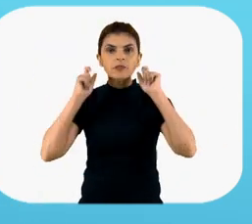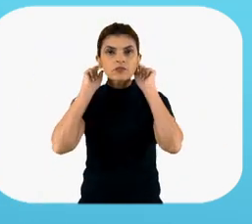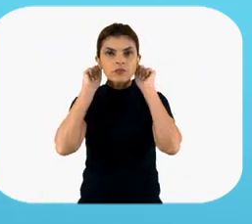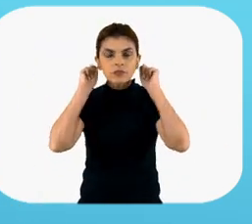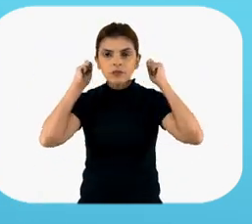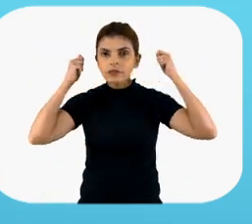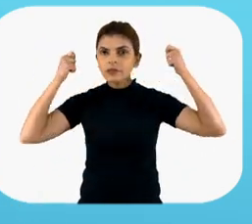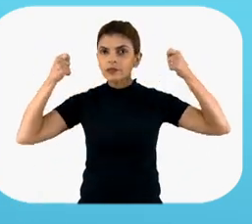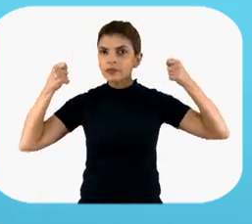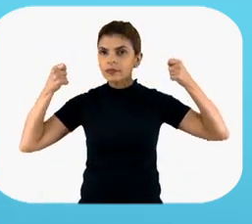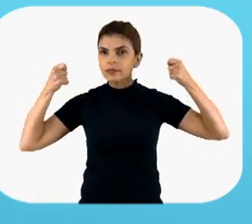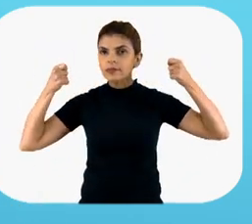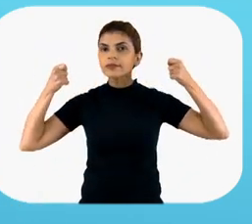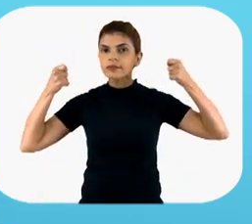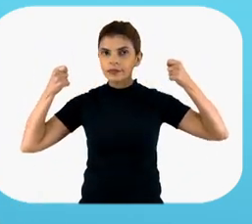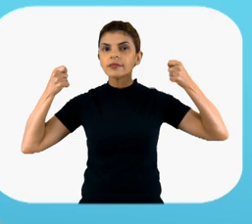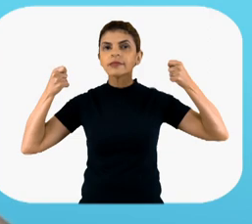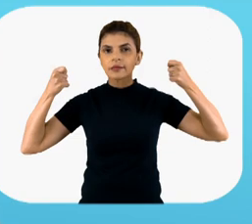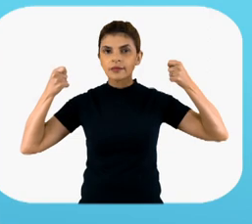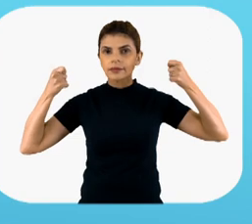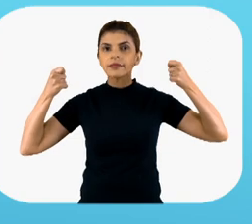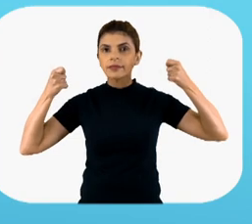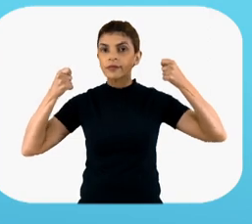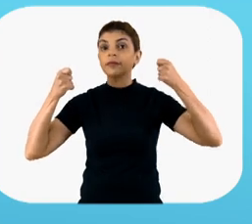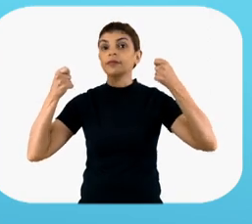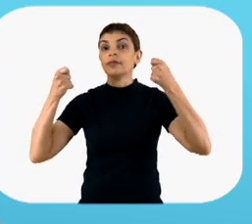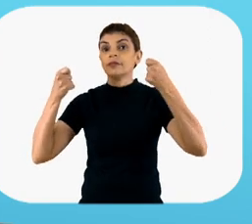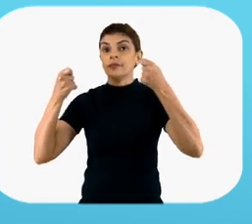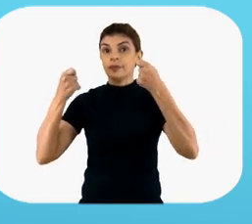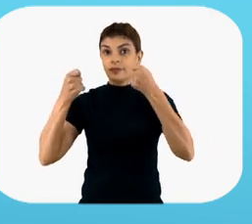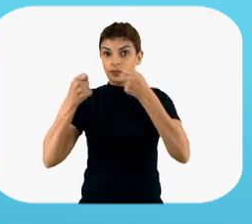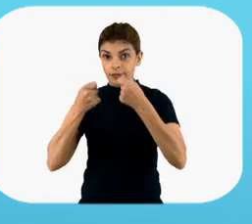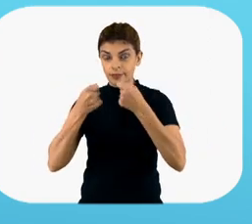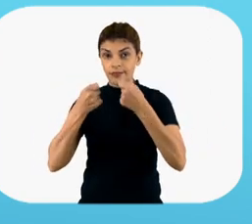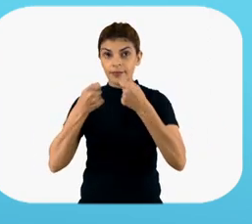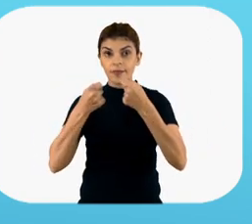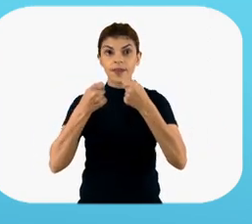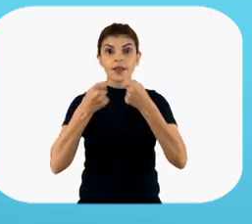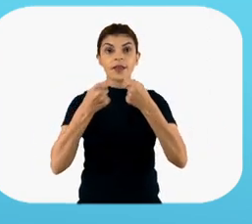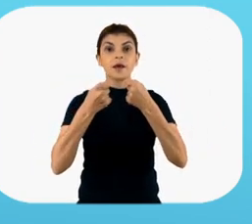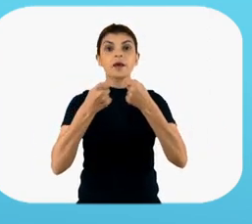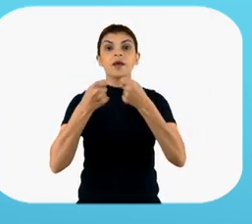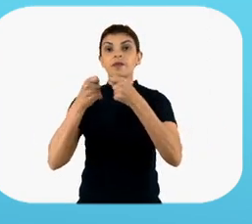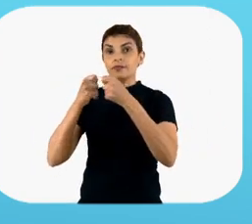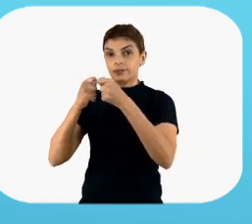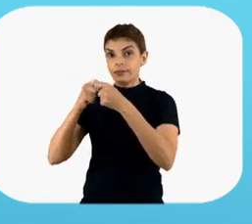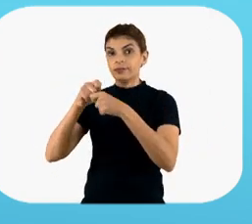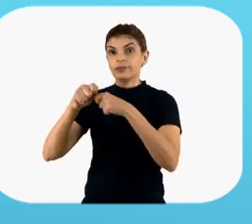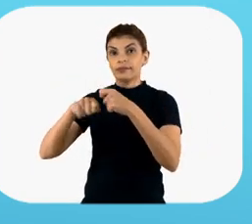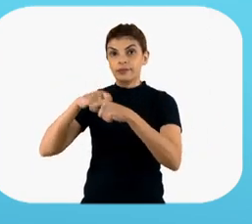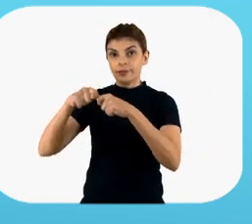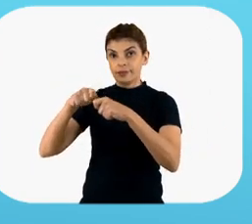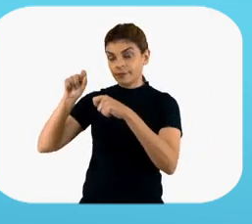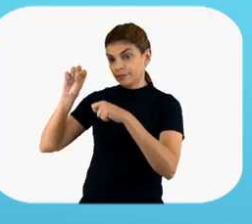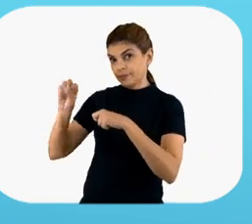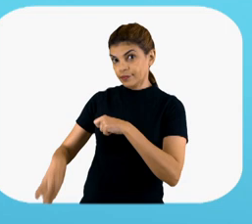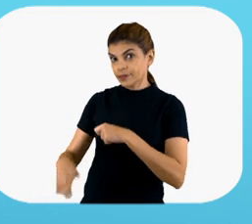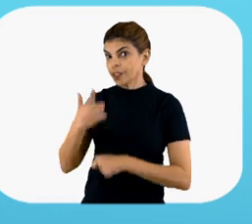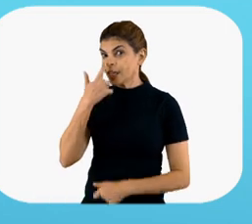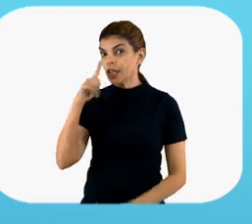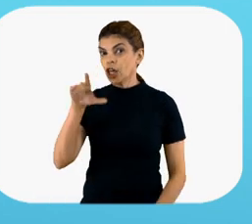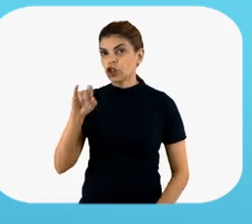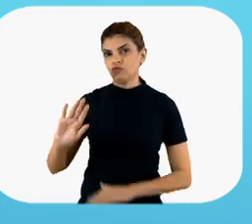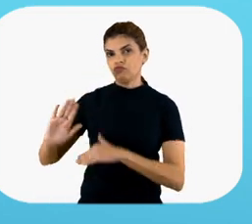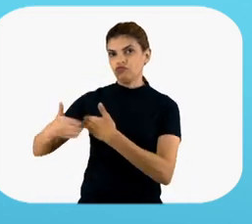Do not touch the front of the mask as it may be contaminated. Remove the mask and discard